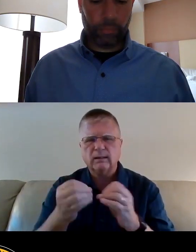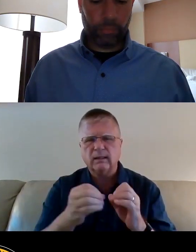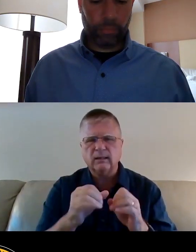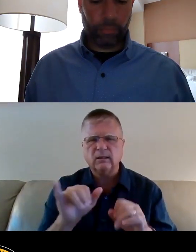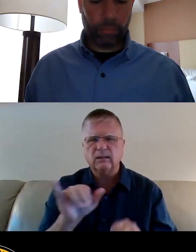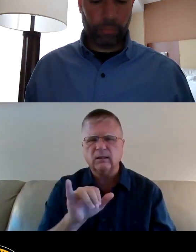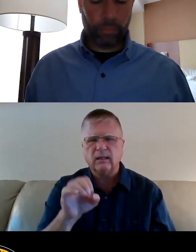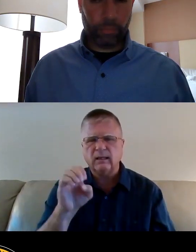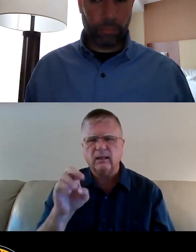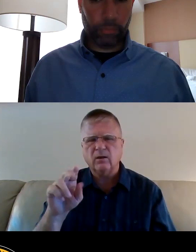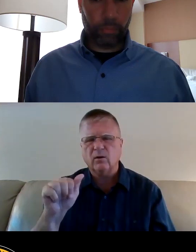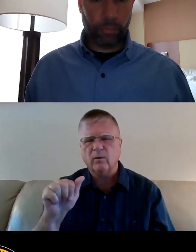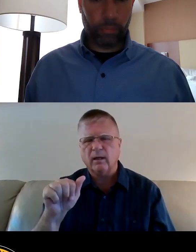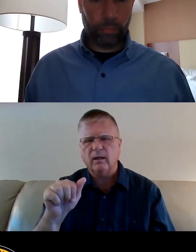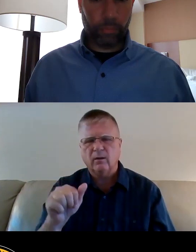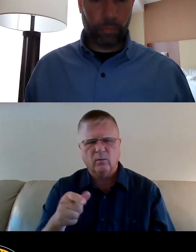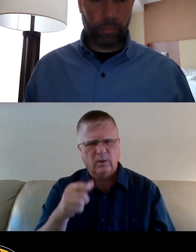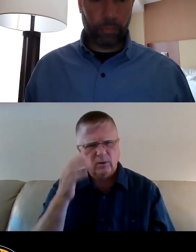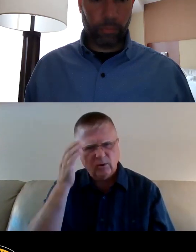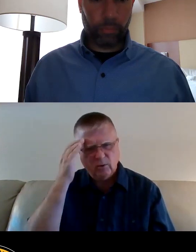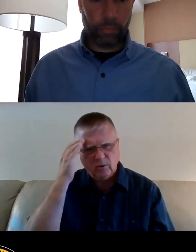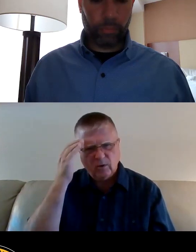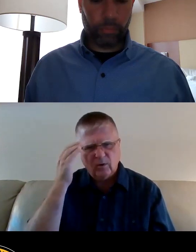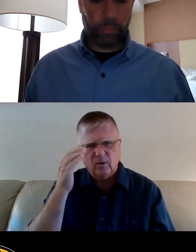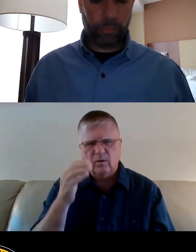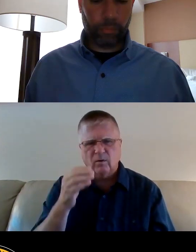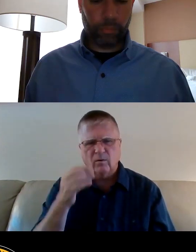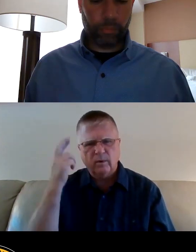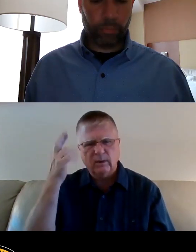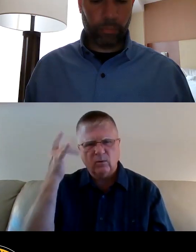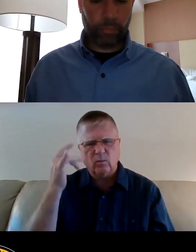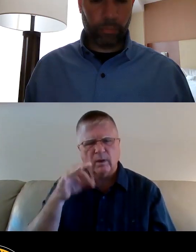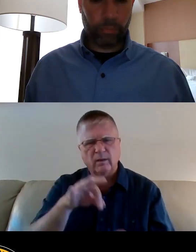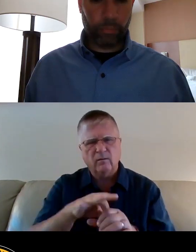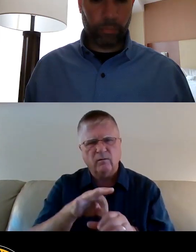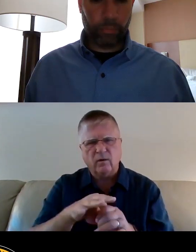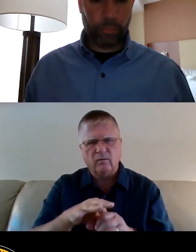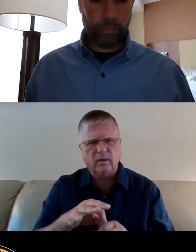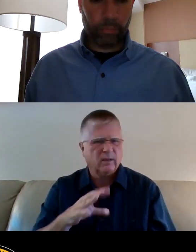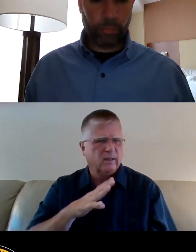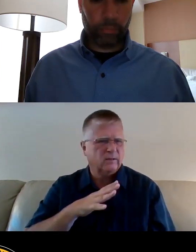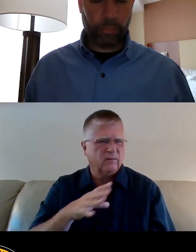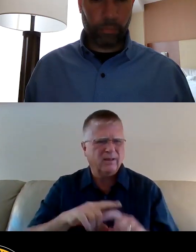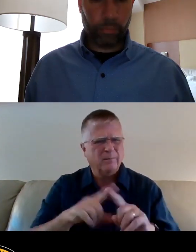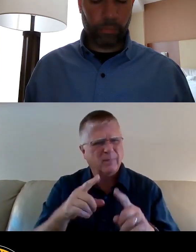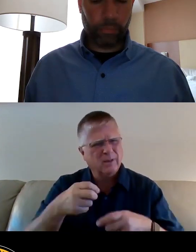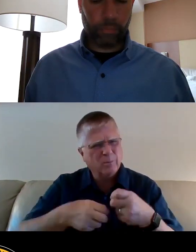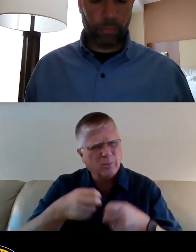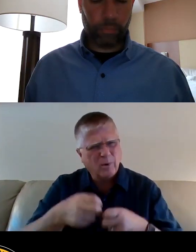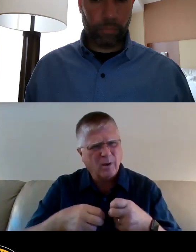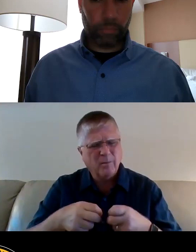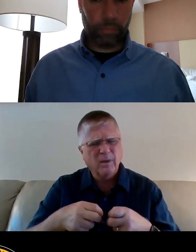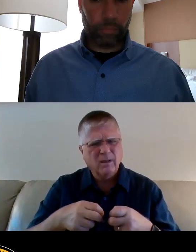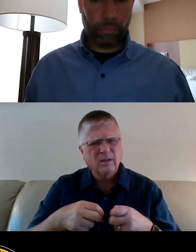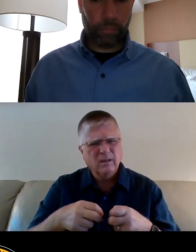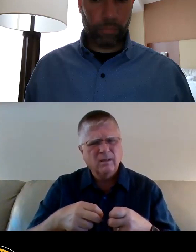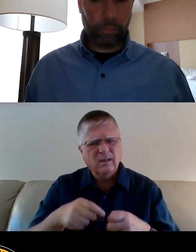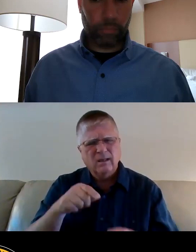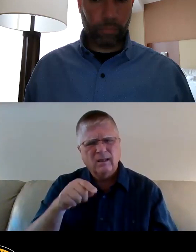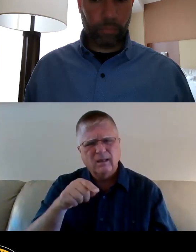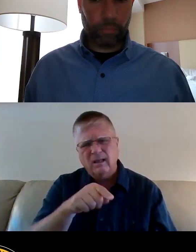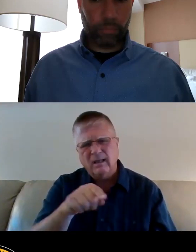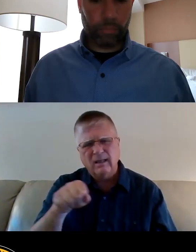if, you know, the residents do vote for, that's perfectly fine, but the problem is that these,